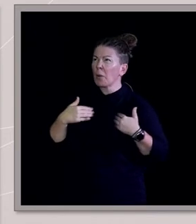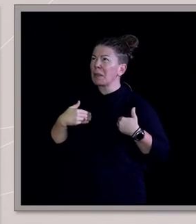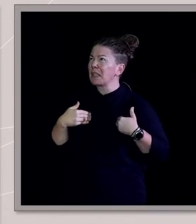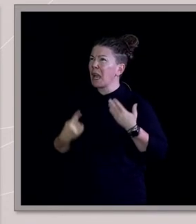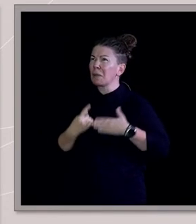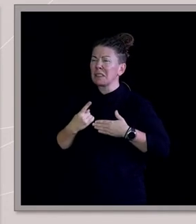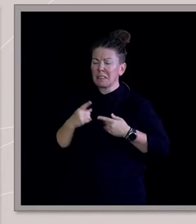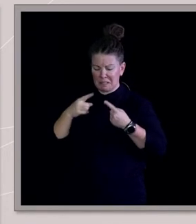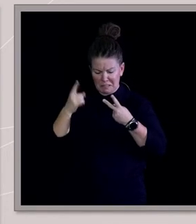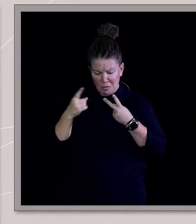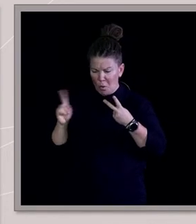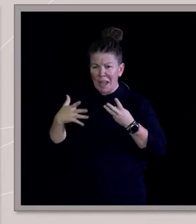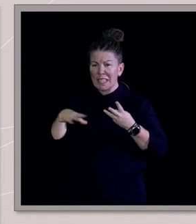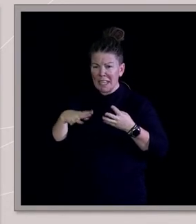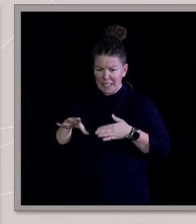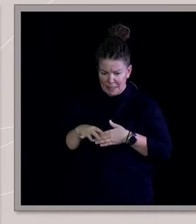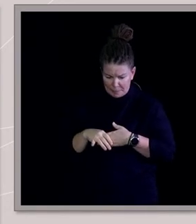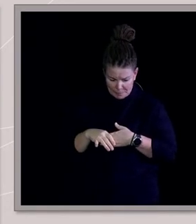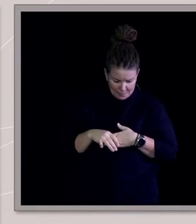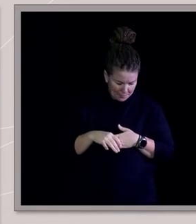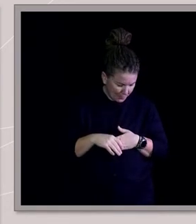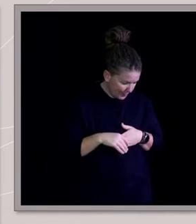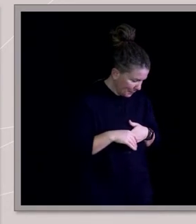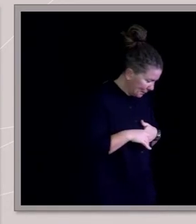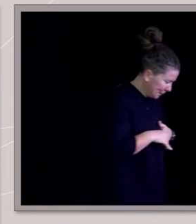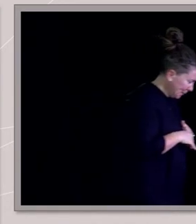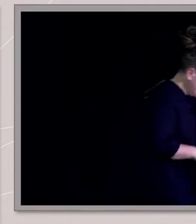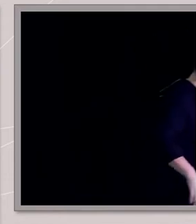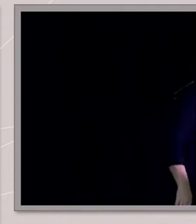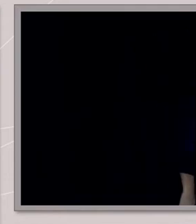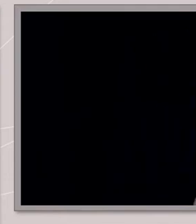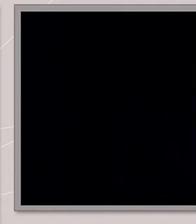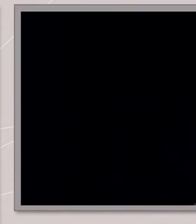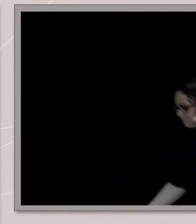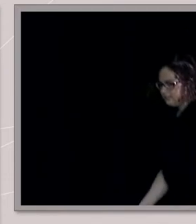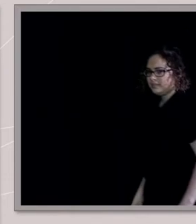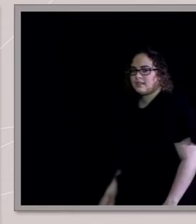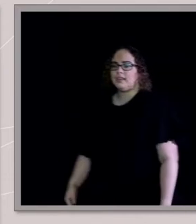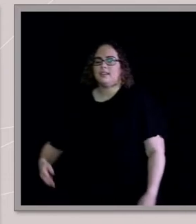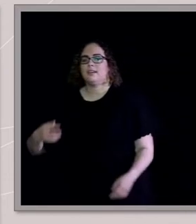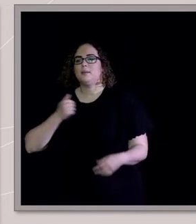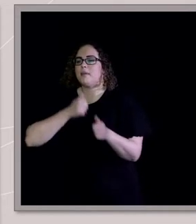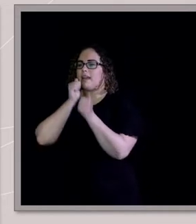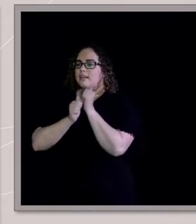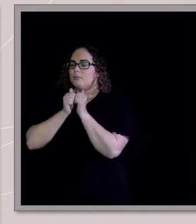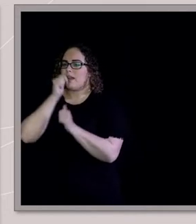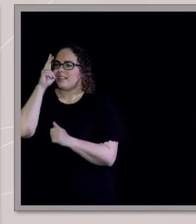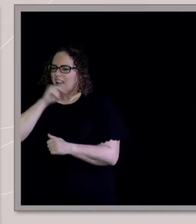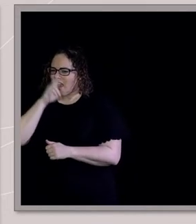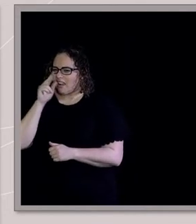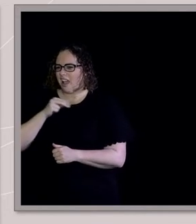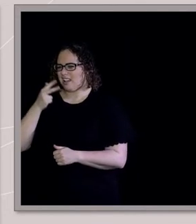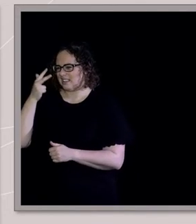moment happen. And so, I had a younger brother, Sam, and he's 18 months younger than me, so very close.